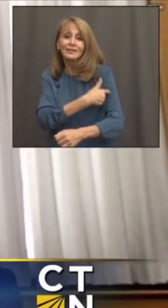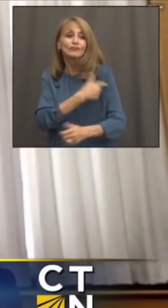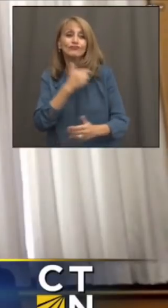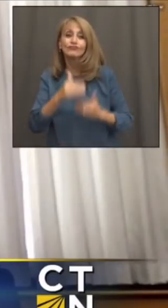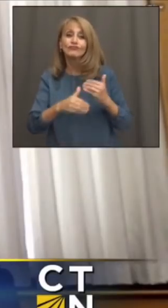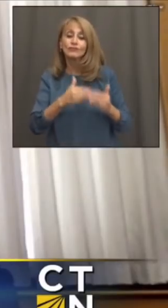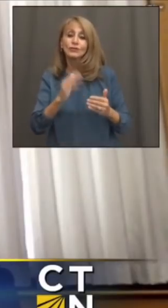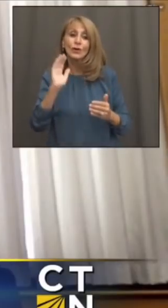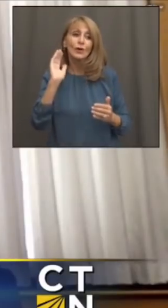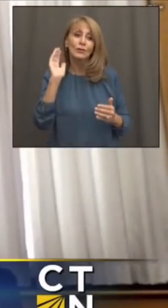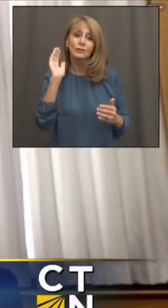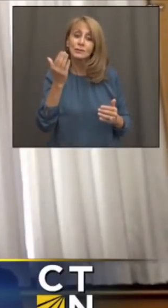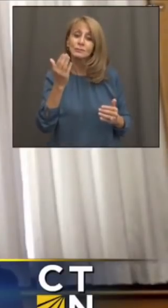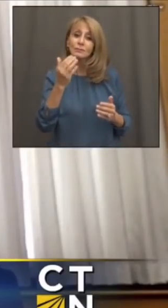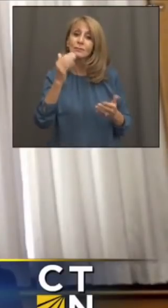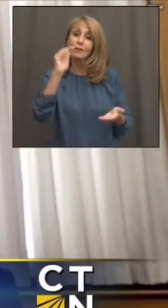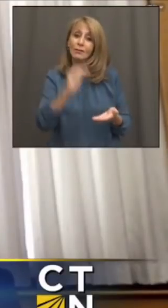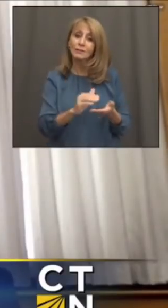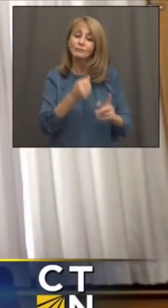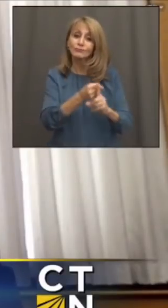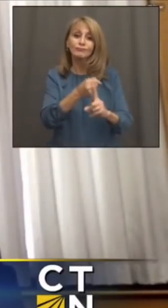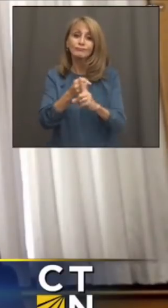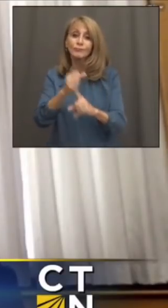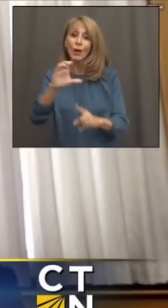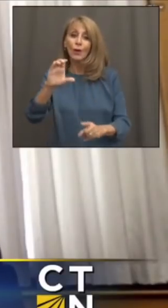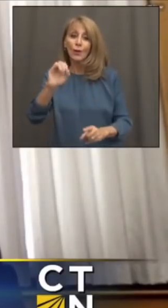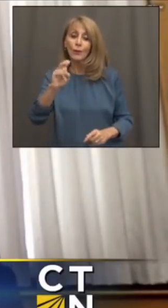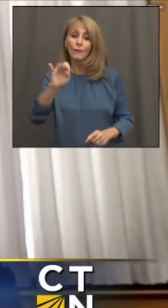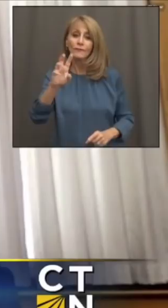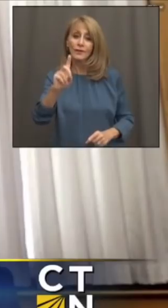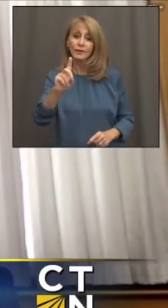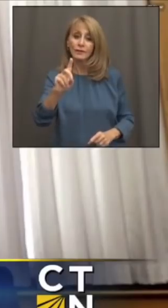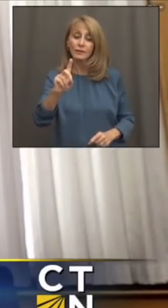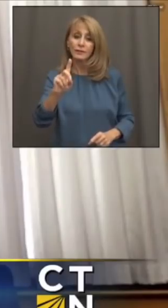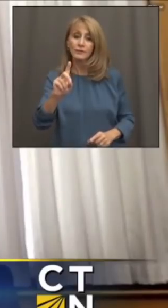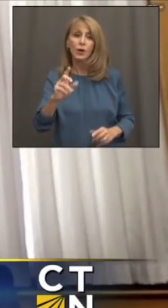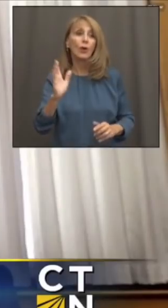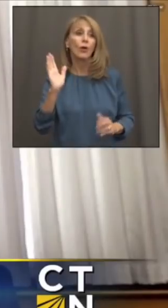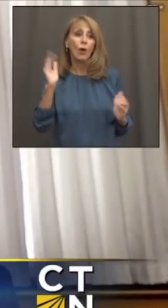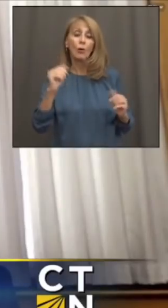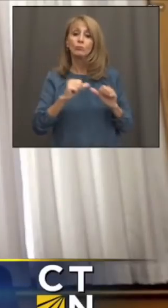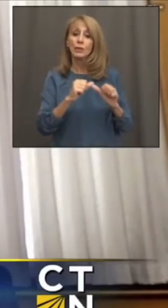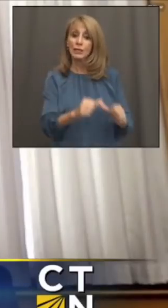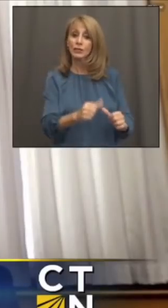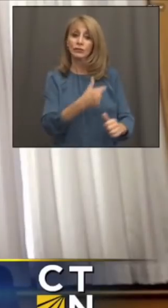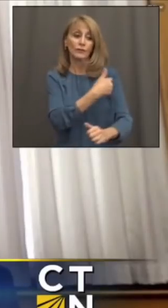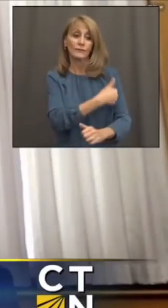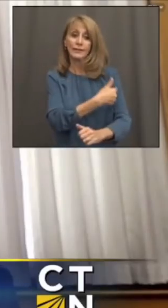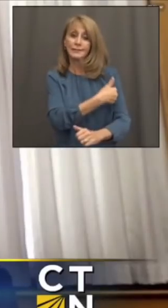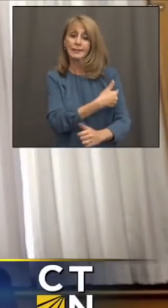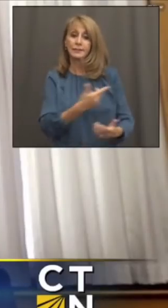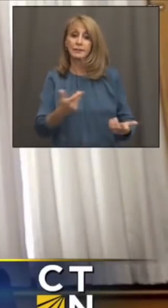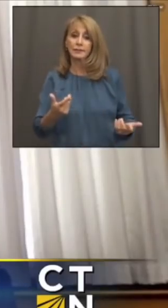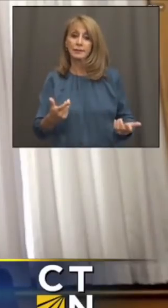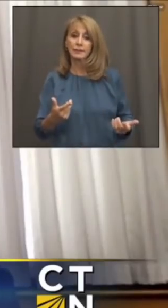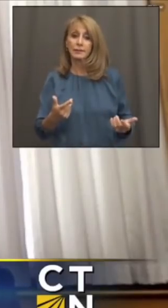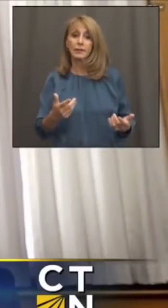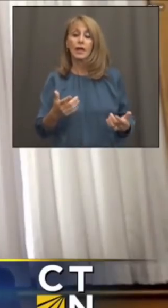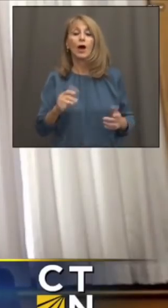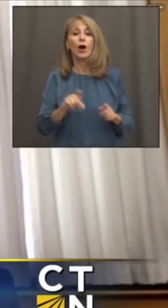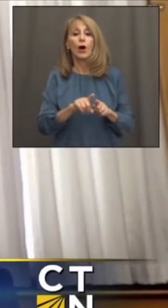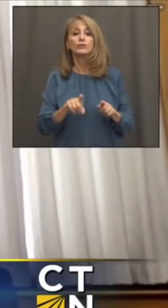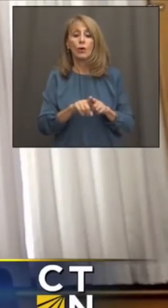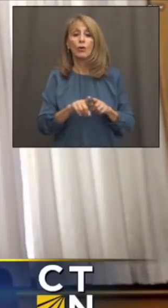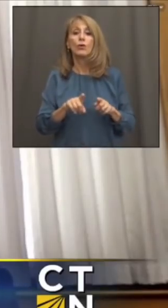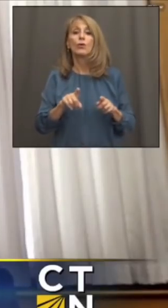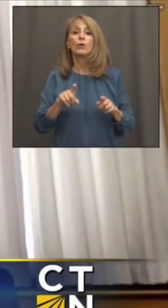relatively lower. So we're really hopeful that more people will continue to get vaccinated in the Valley. You know, we're seeing general decrease in transmission, though,